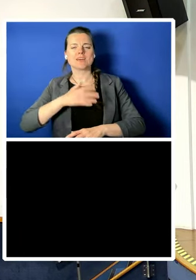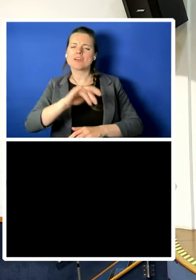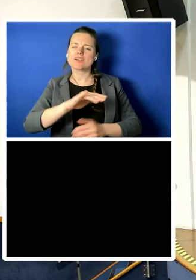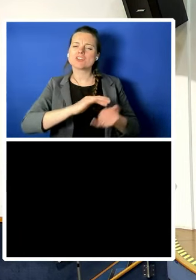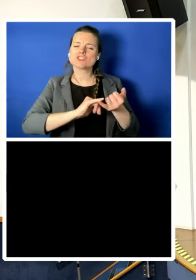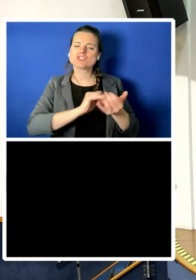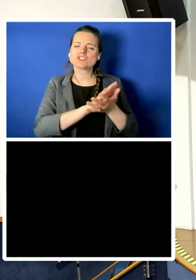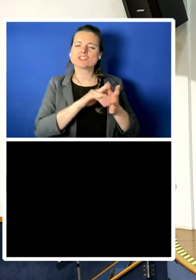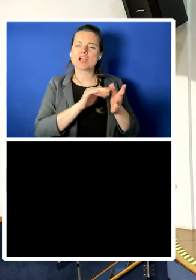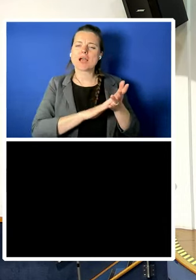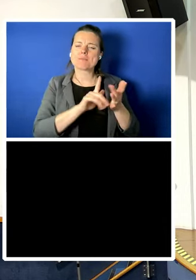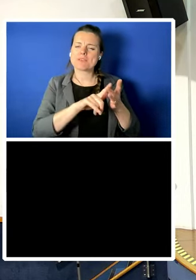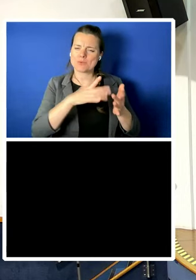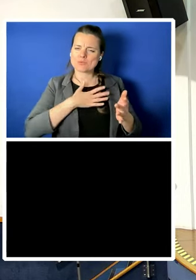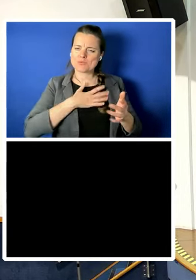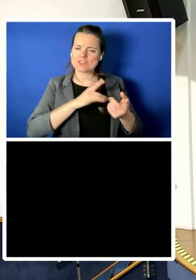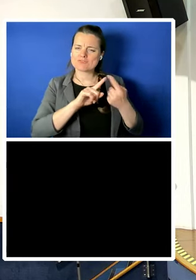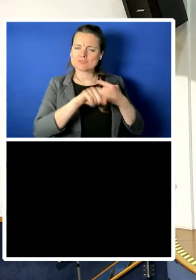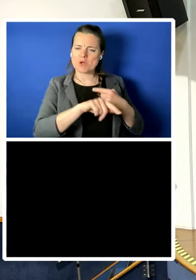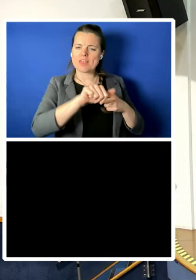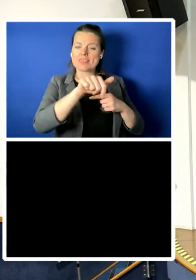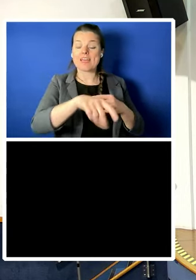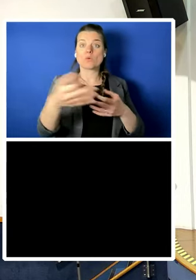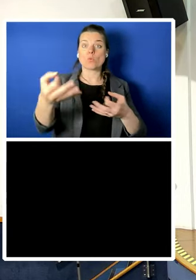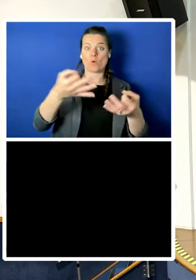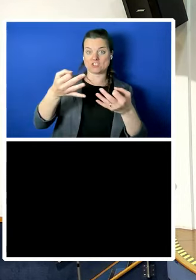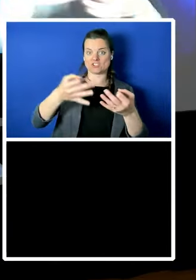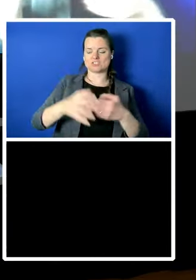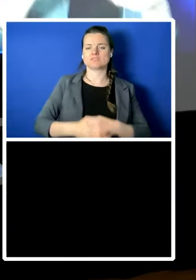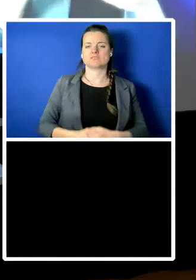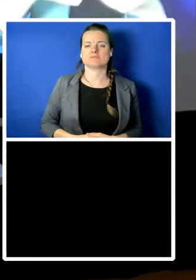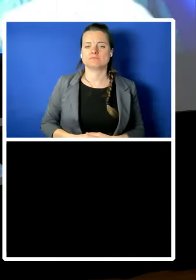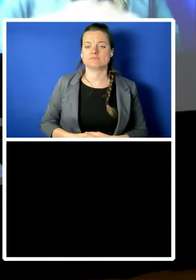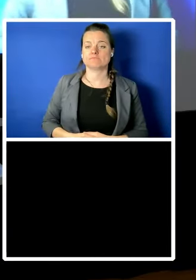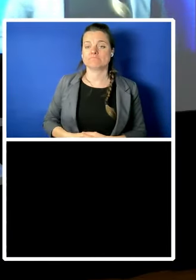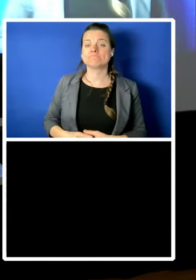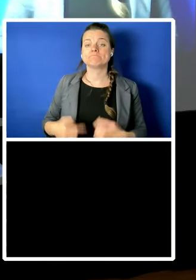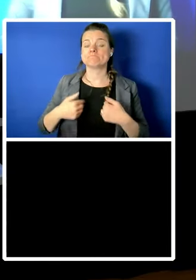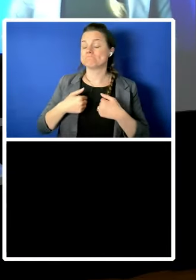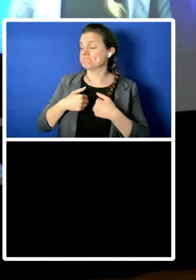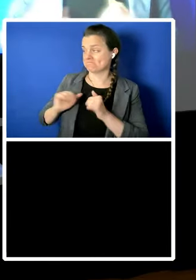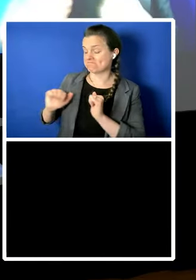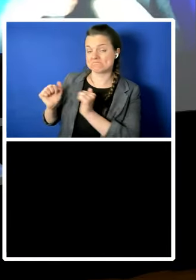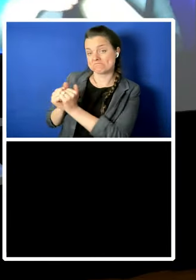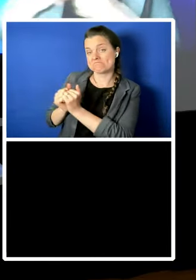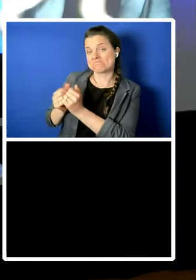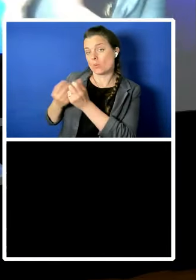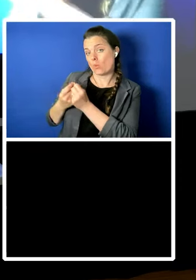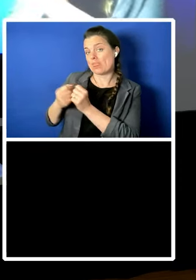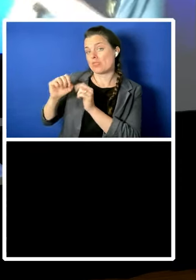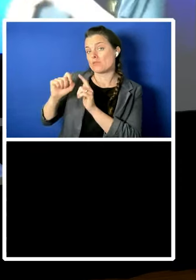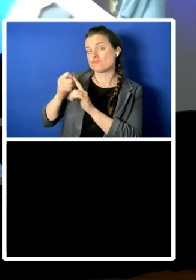questions I agree to I agree with the professor of course because his first name is